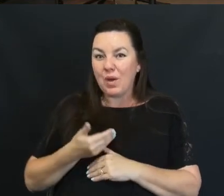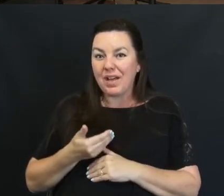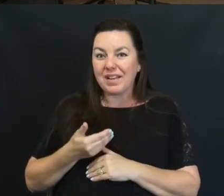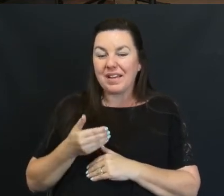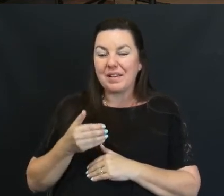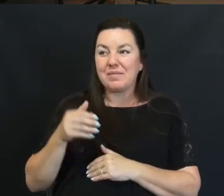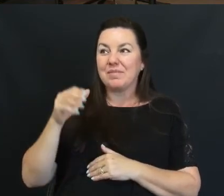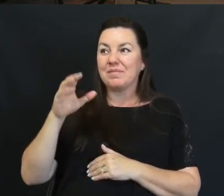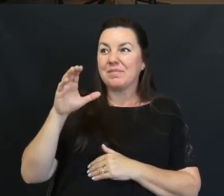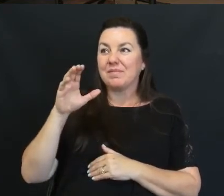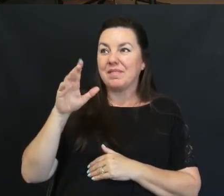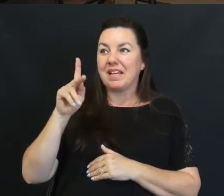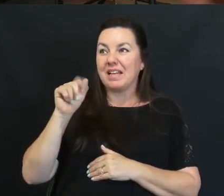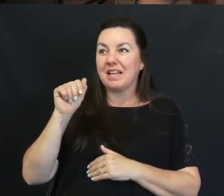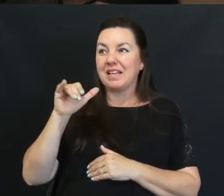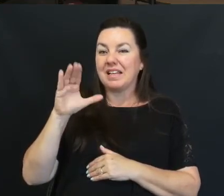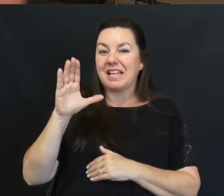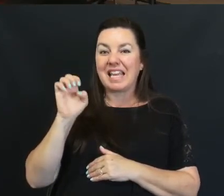Miss Casey